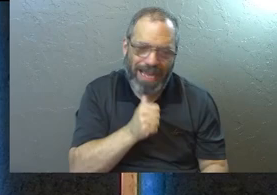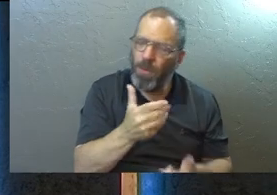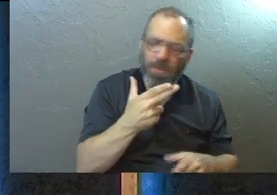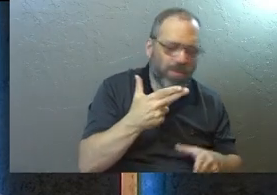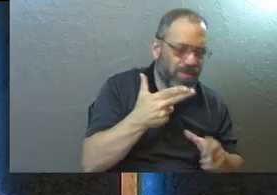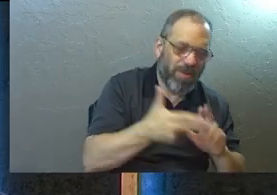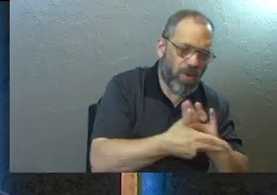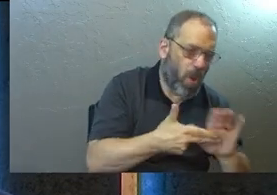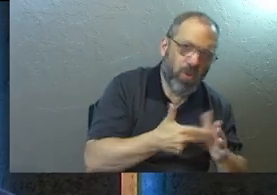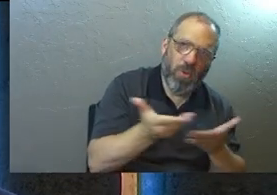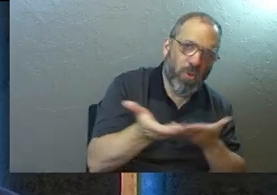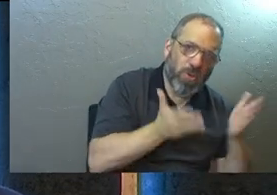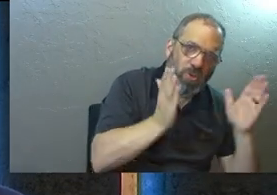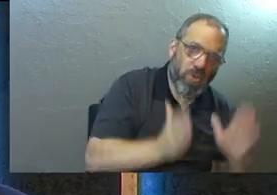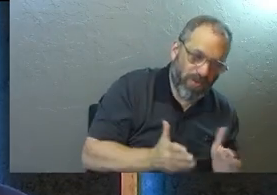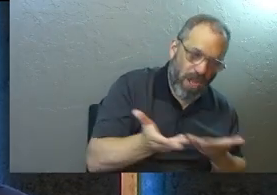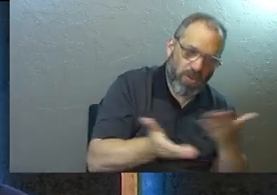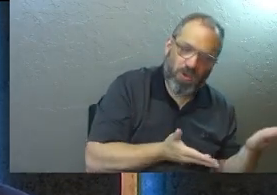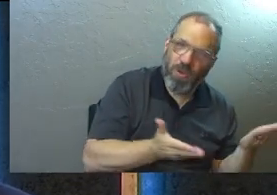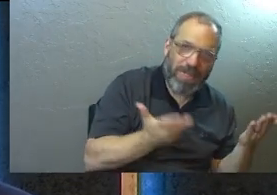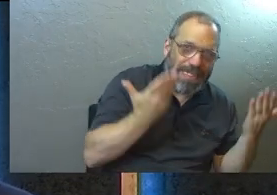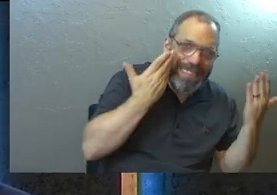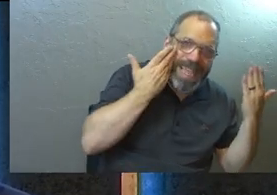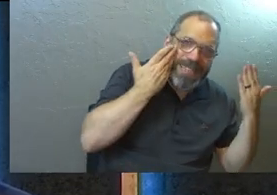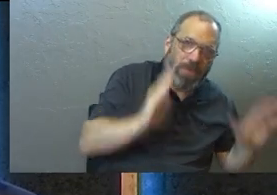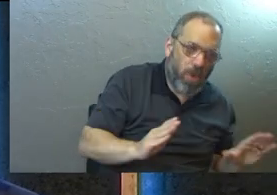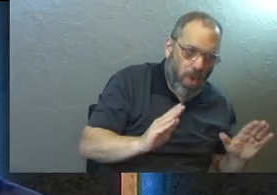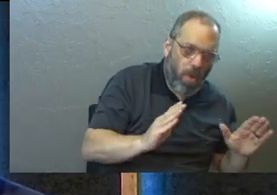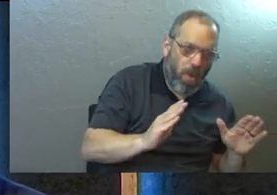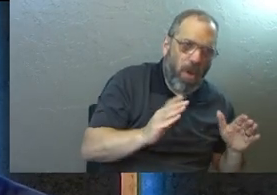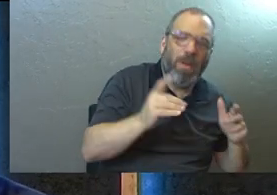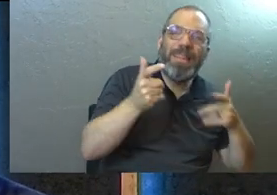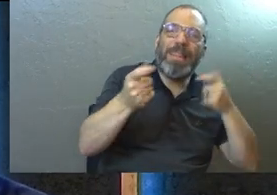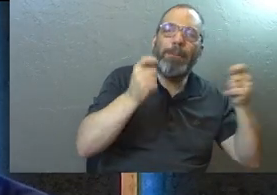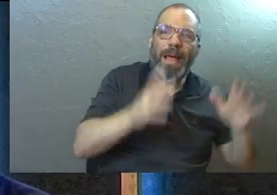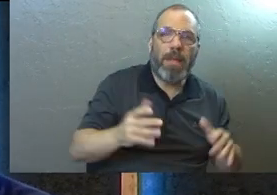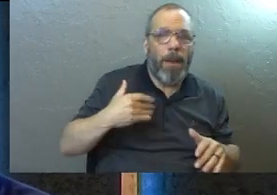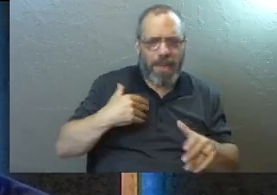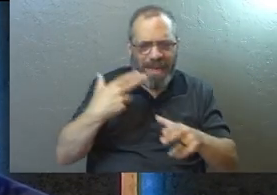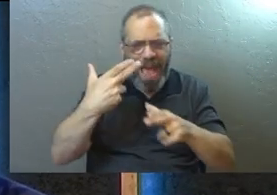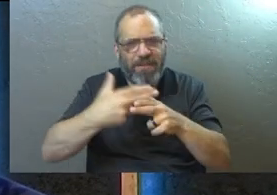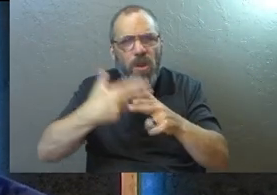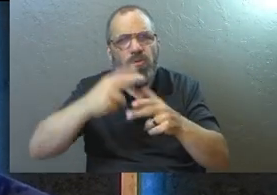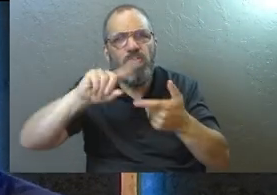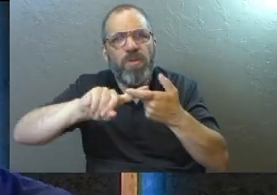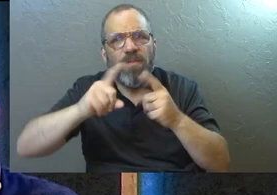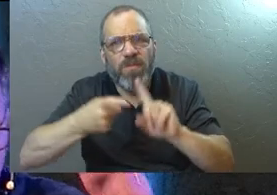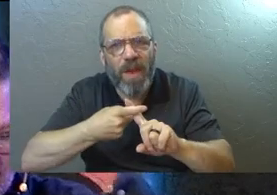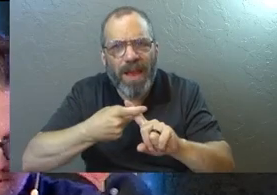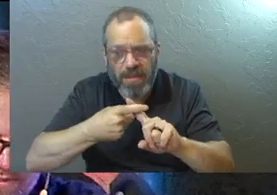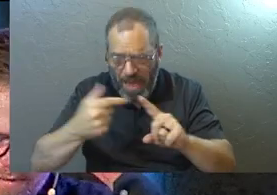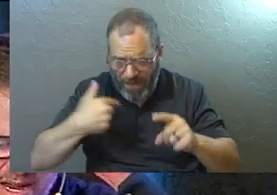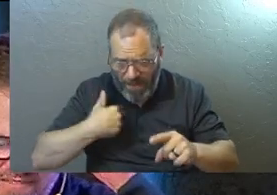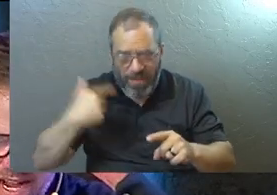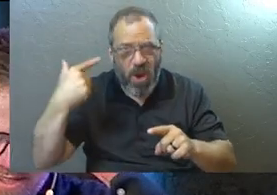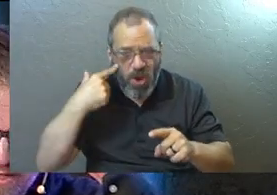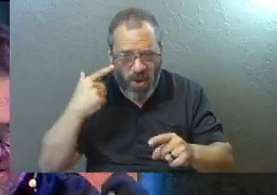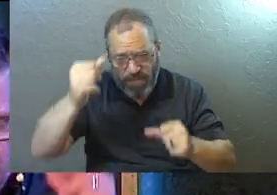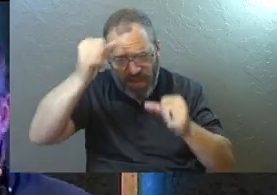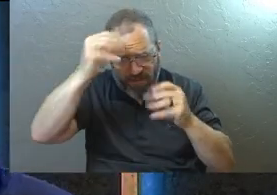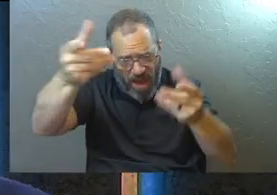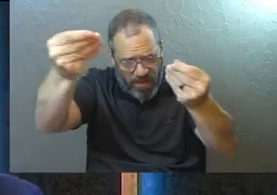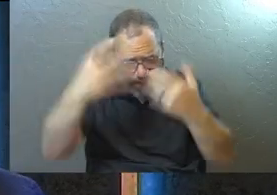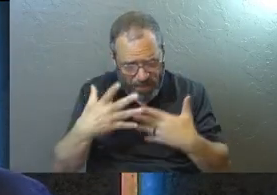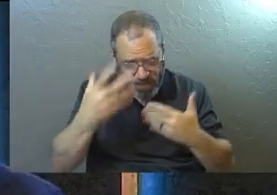you servants. For the servant does not know what his master is doing. But I've called you friends. For all that I have heard from my